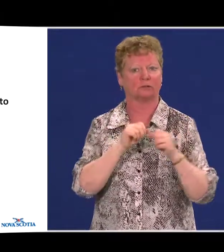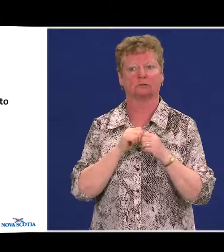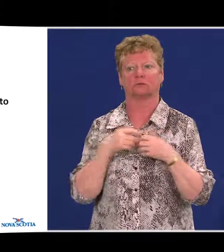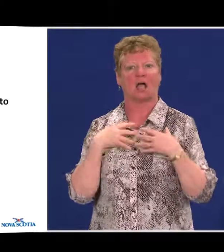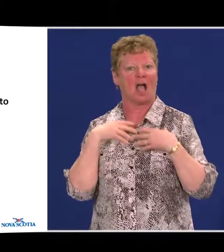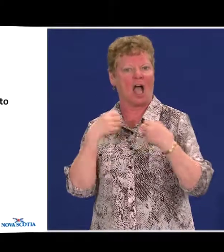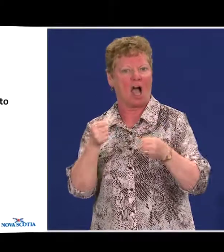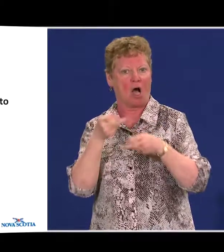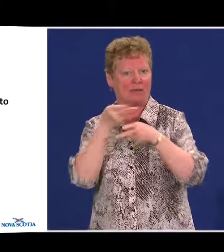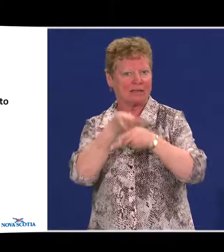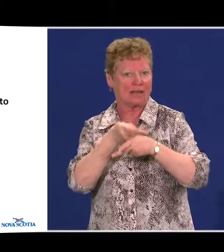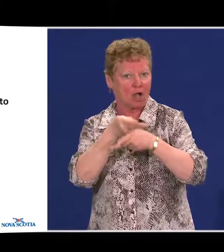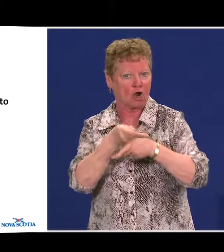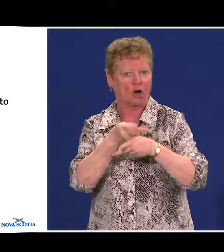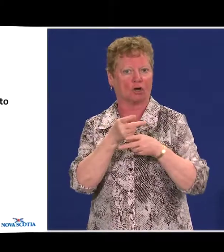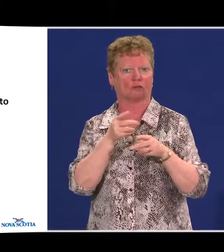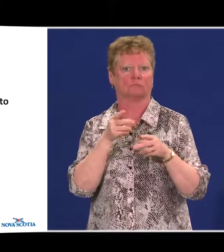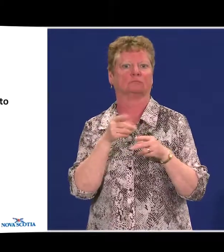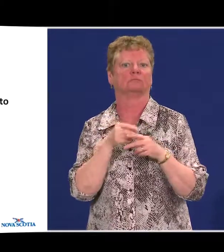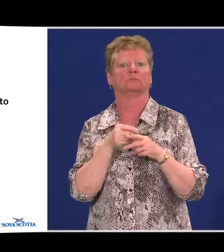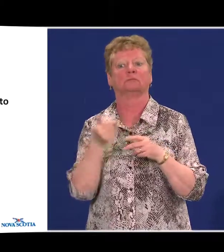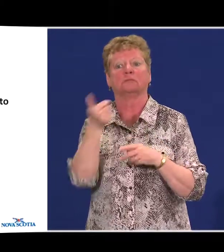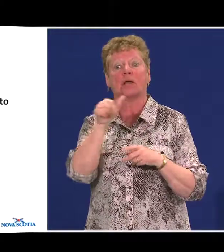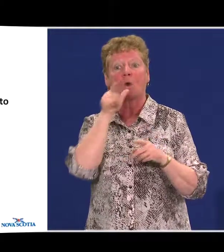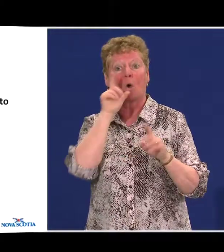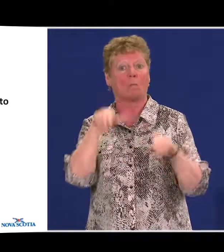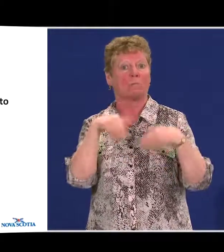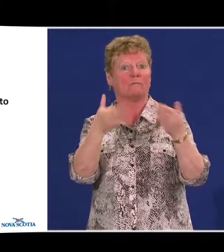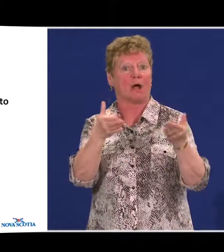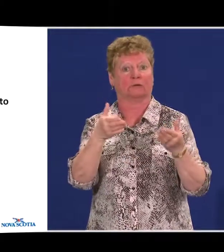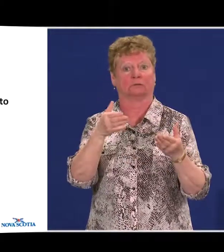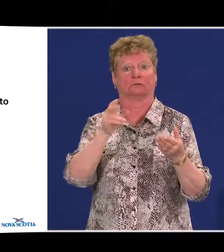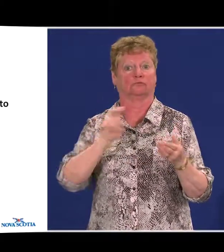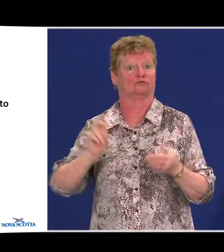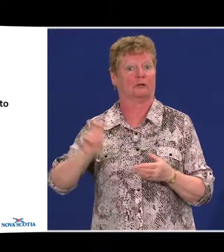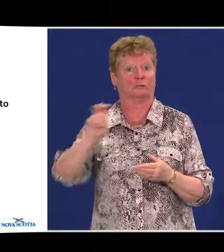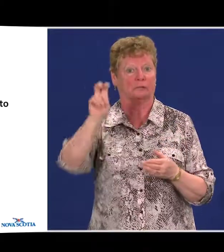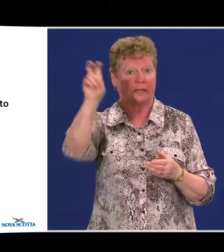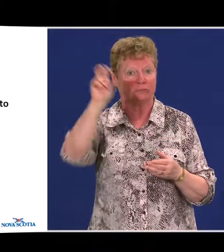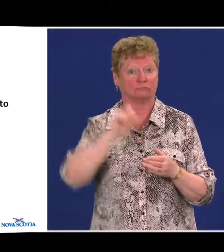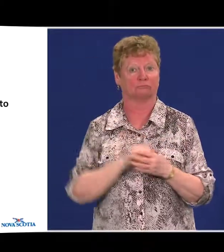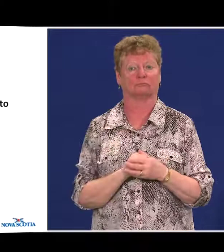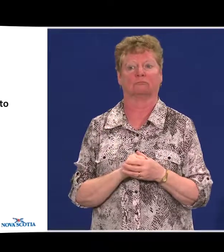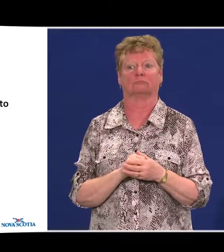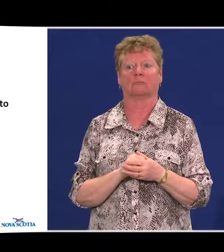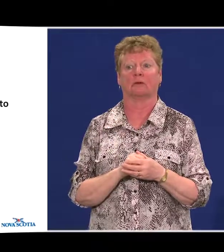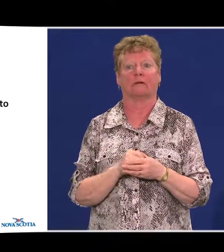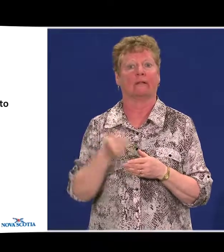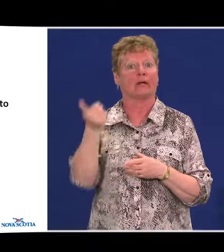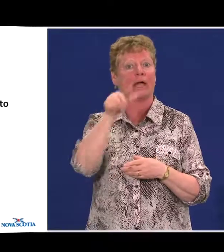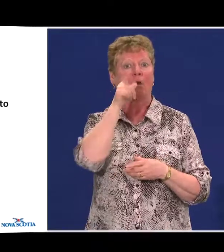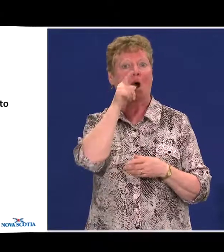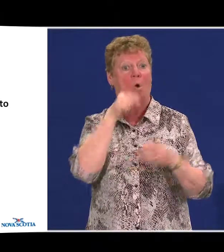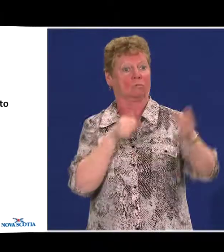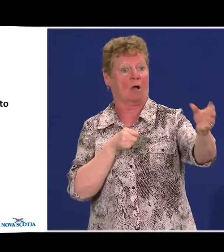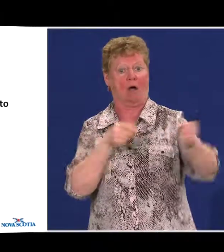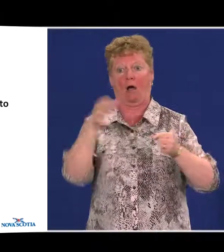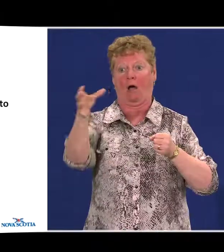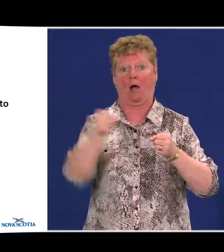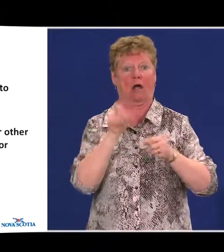Anybody who provides public transportation. Anybody who employs people.